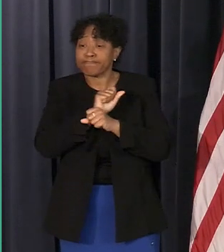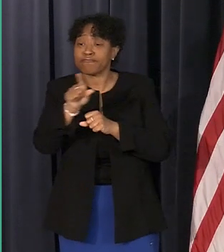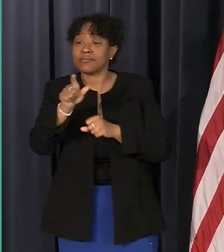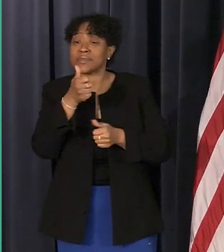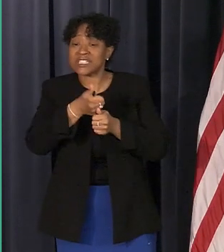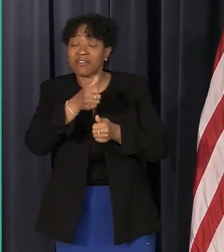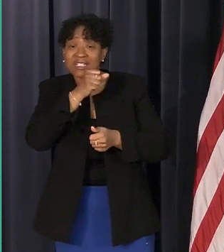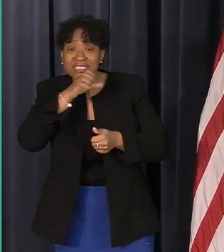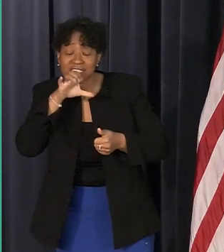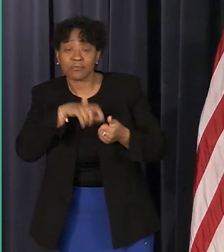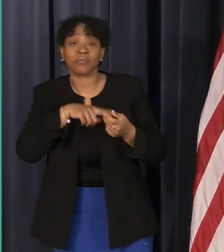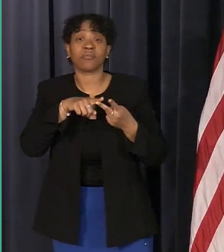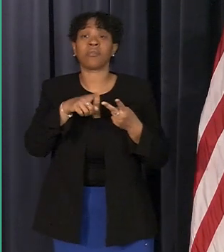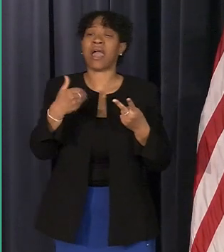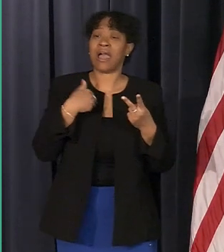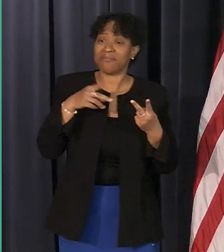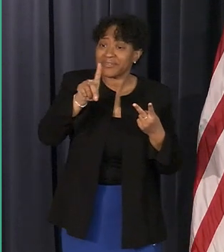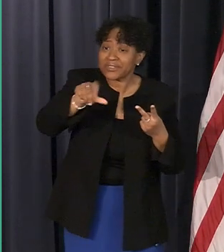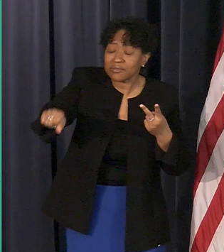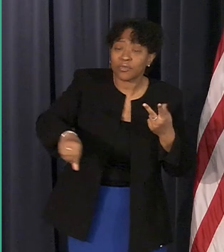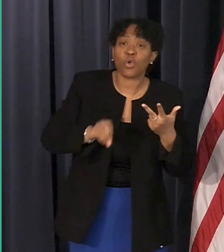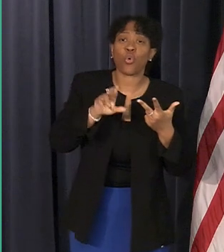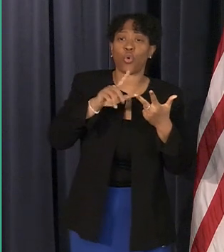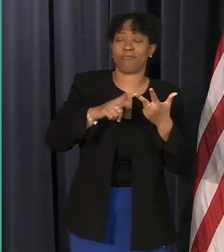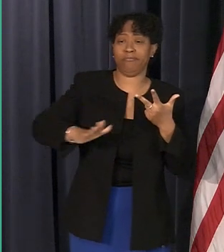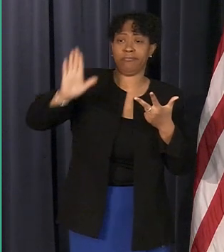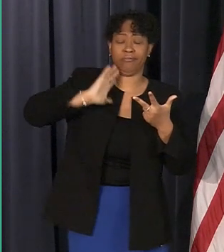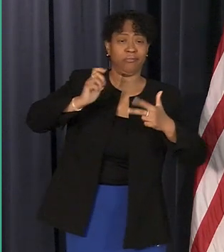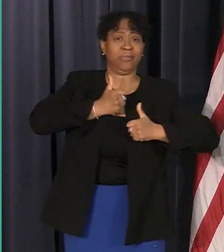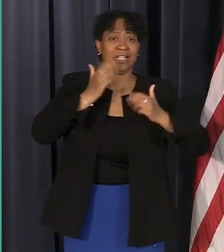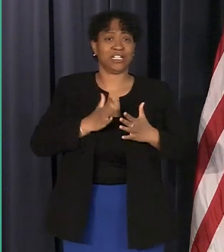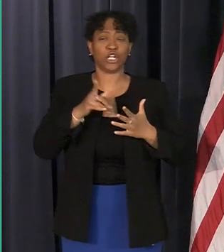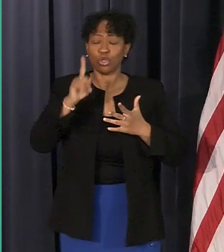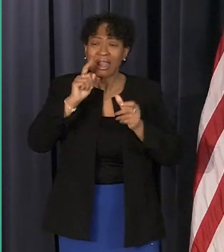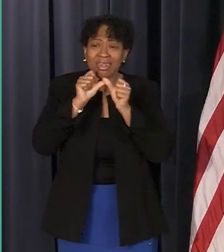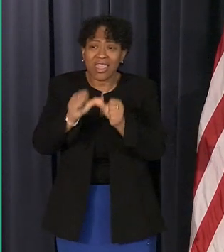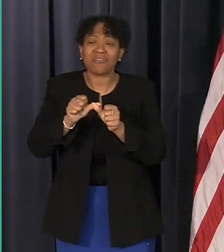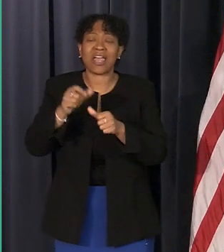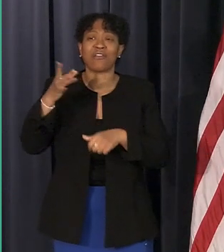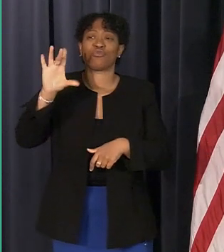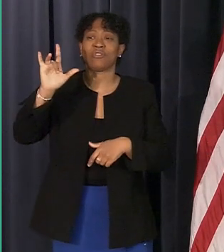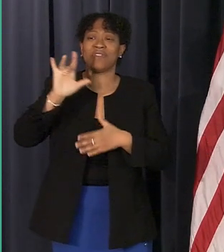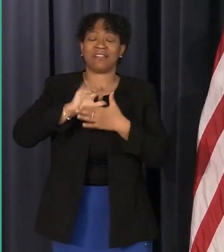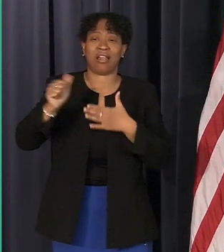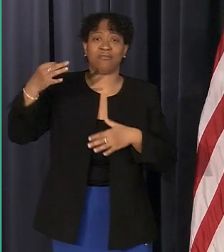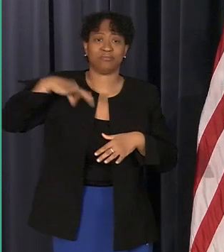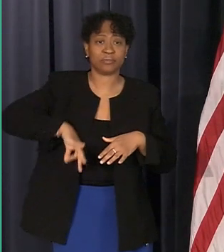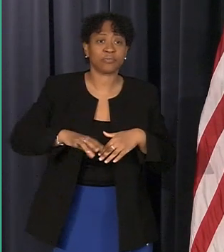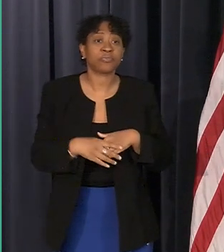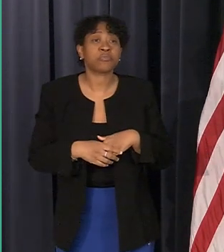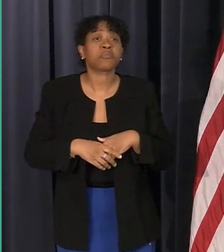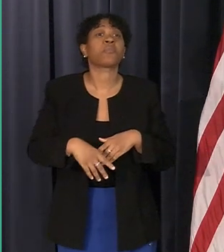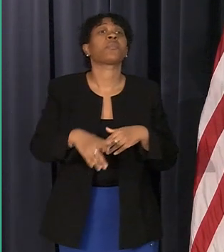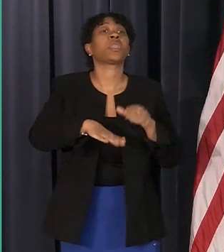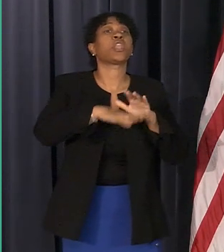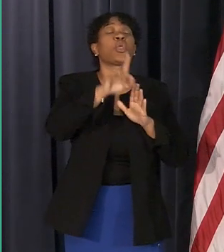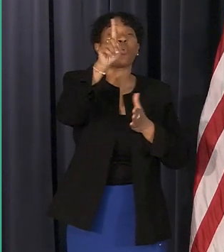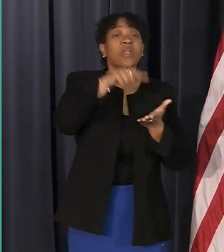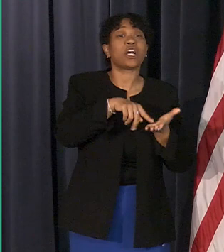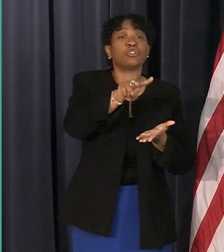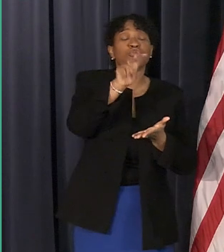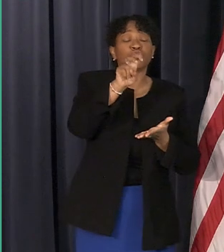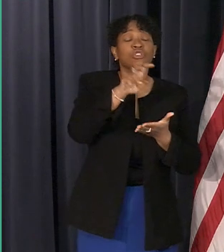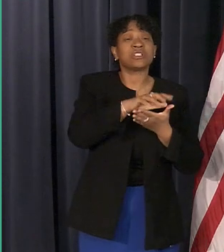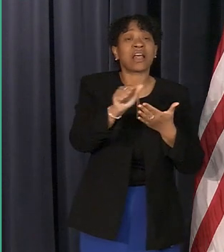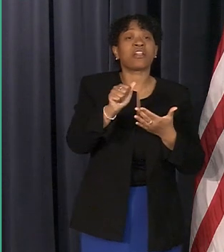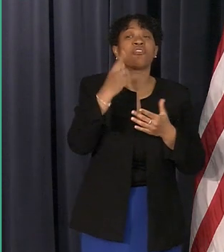persons with disabilities and veterans you'll also get up to twelve hundred dollars towards your bass your